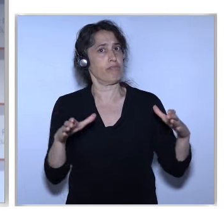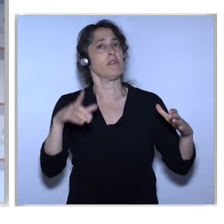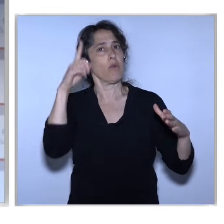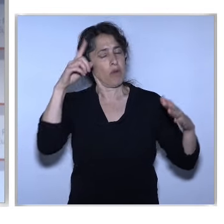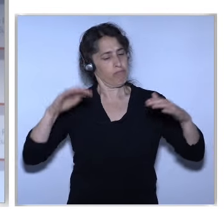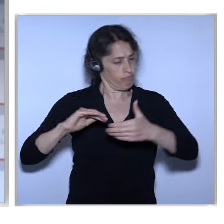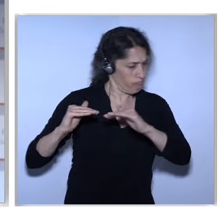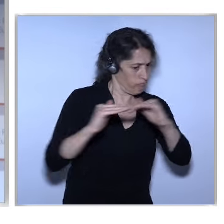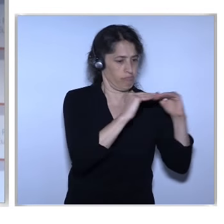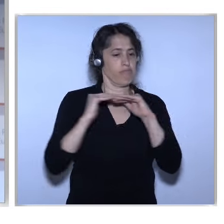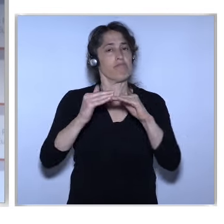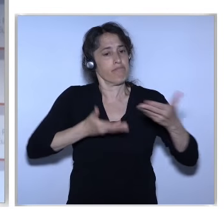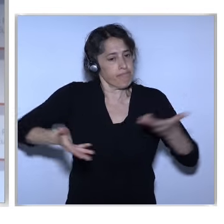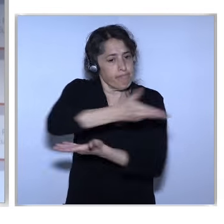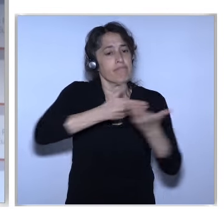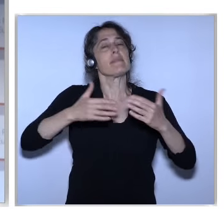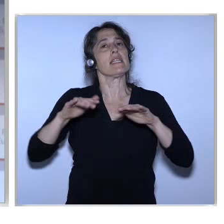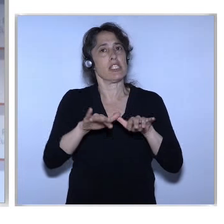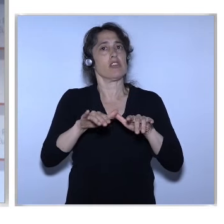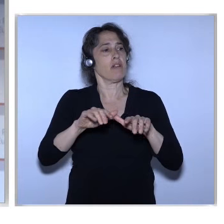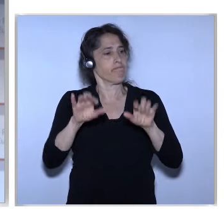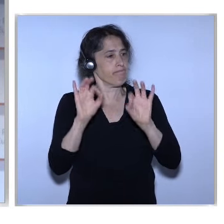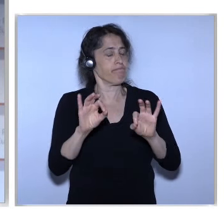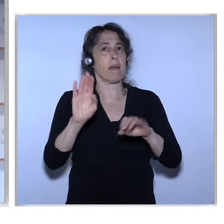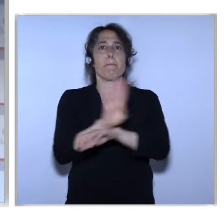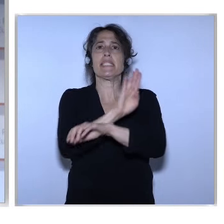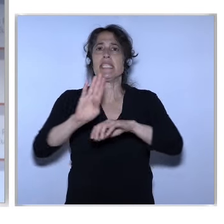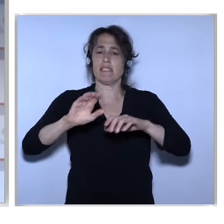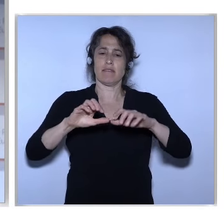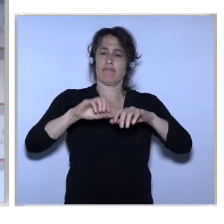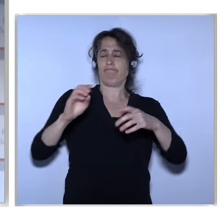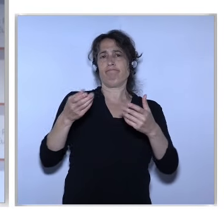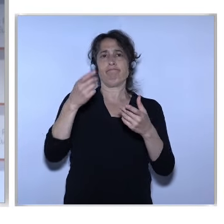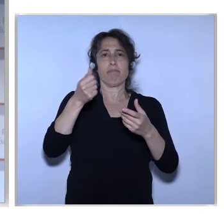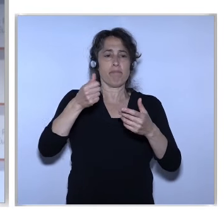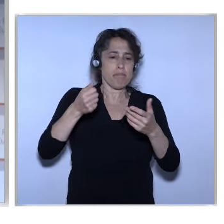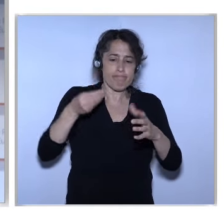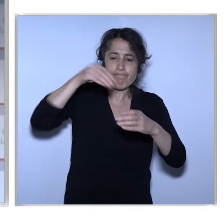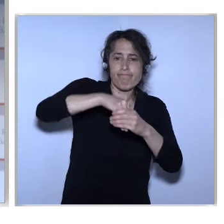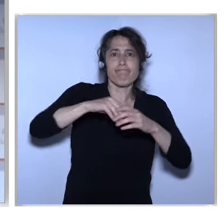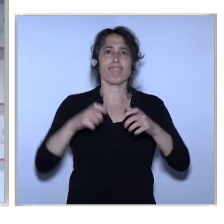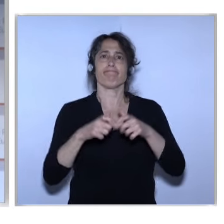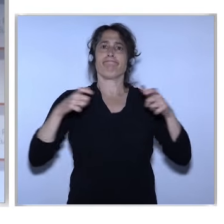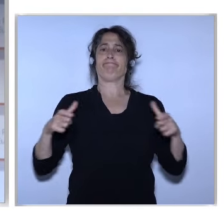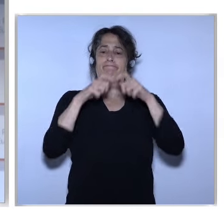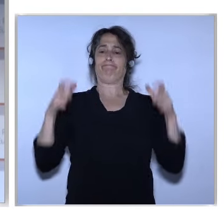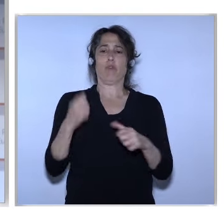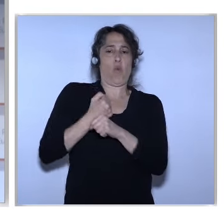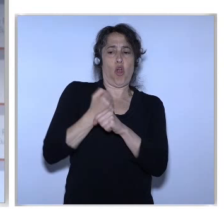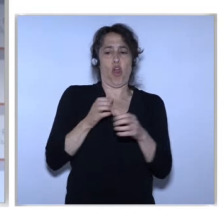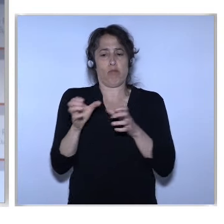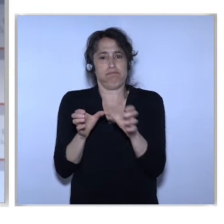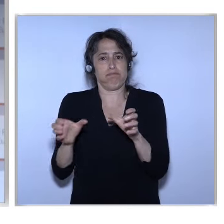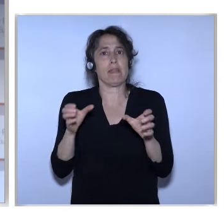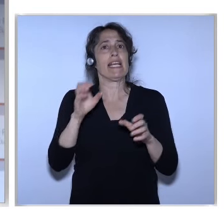the growth of European digital startup companies And for innovative ways to apply digital technologies